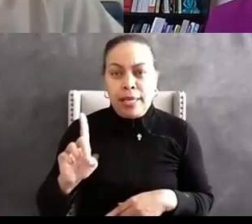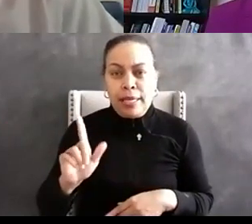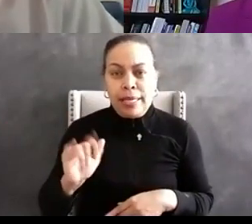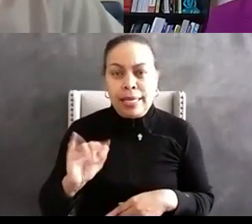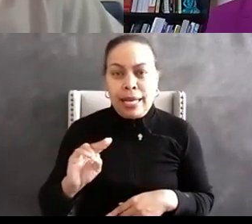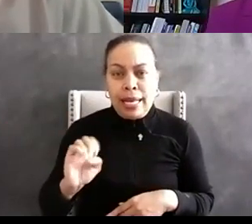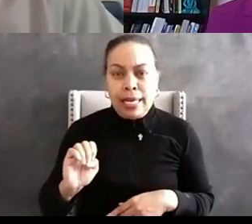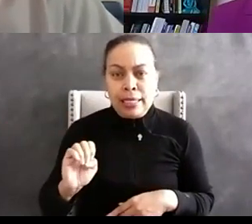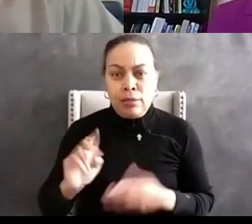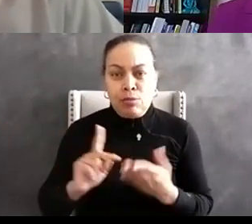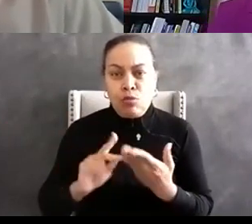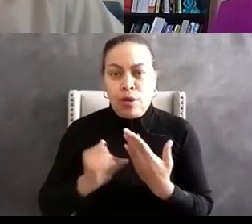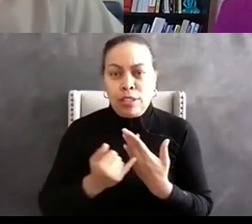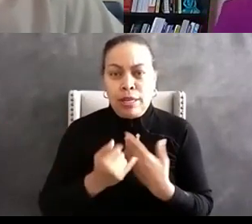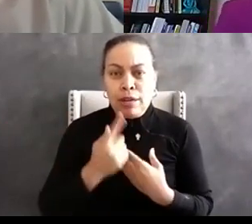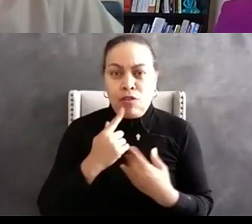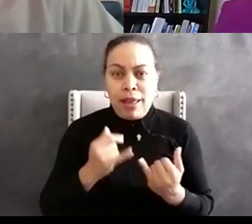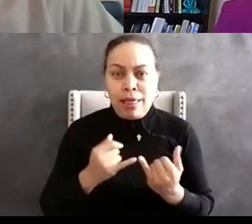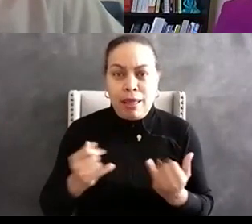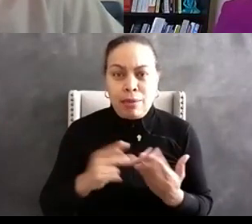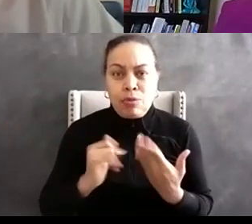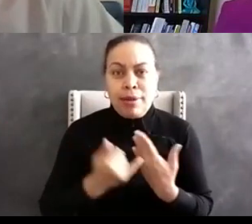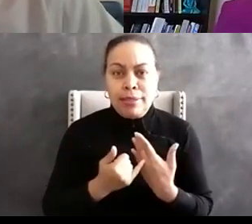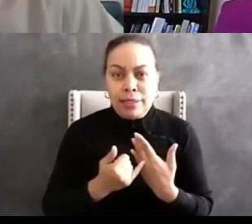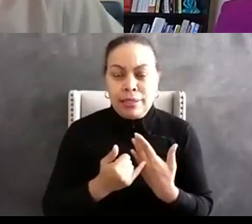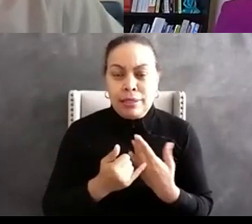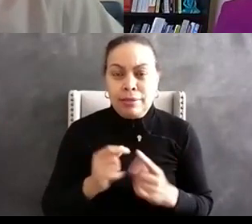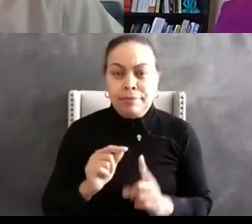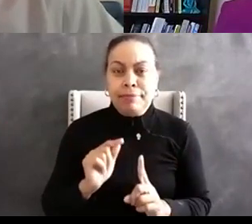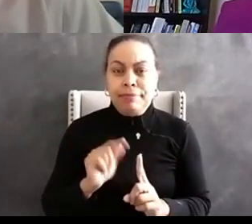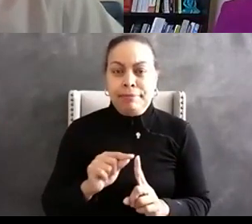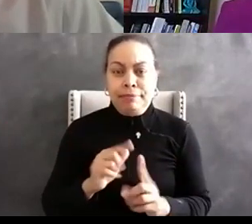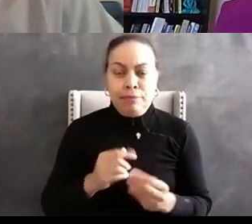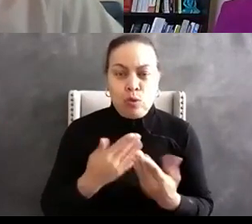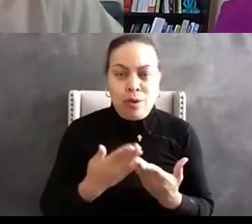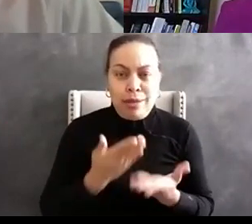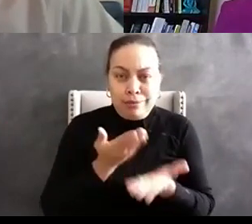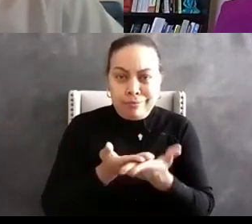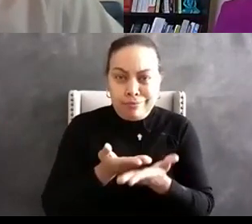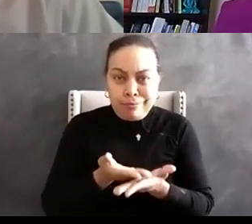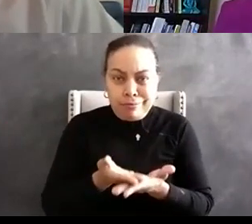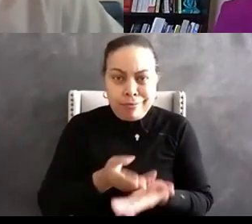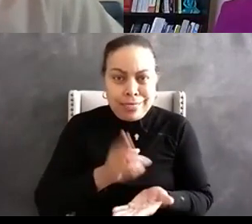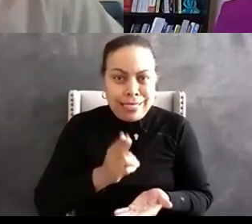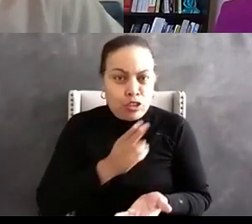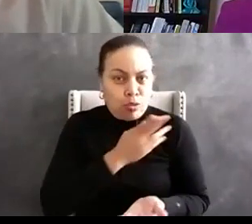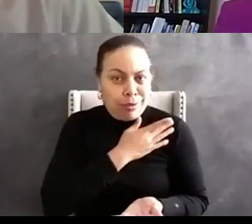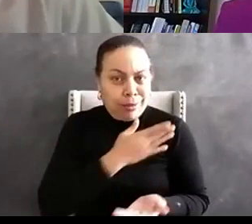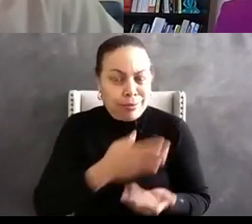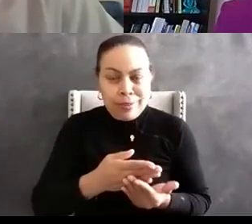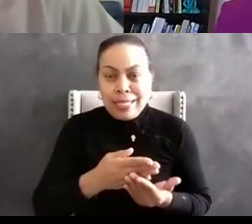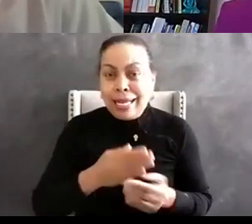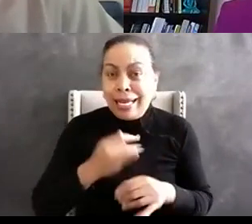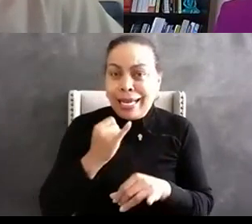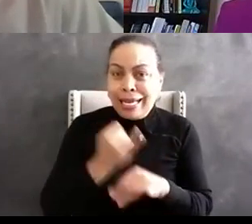it has provided historical evidence of um of um institutional racism in in banking